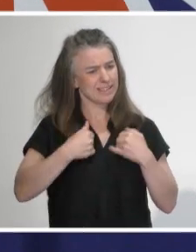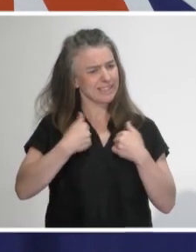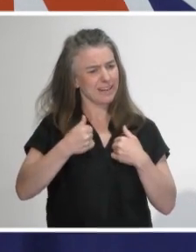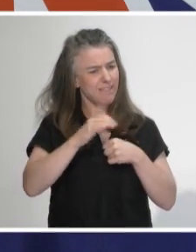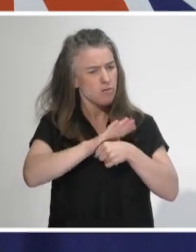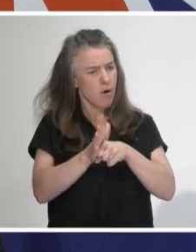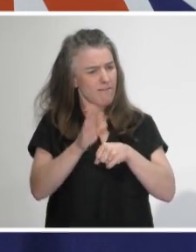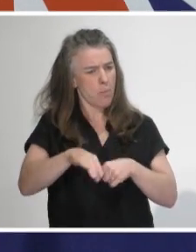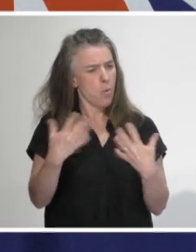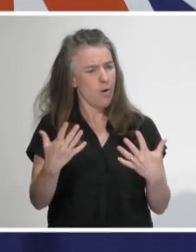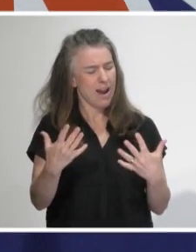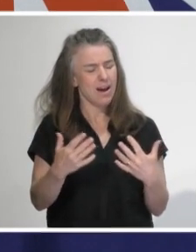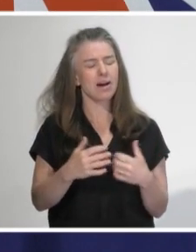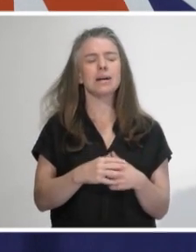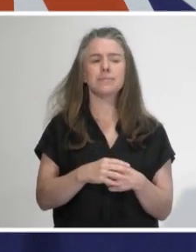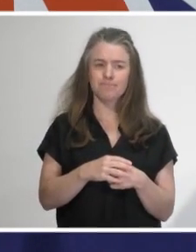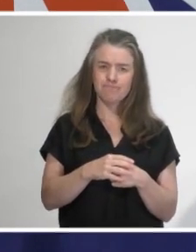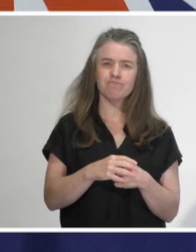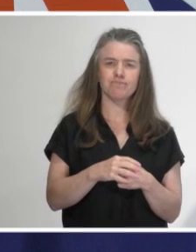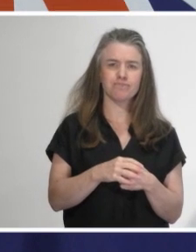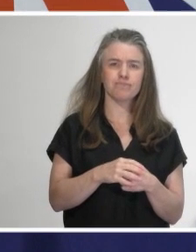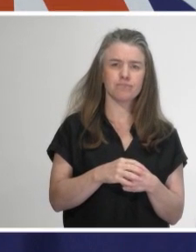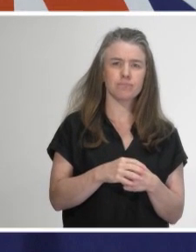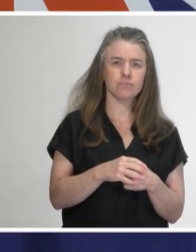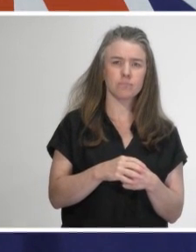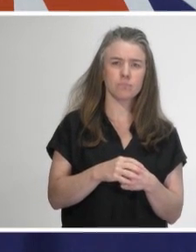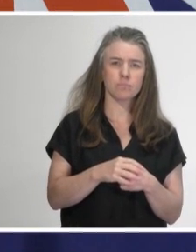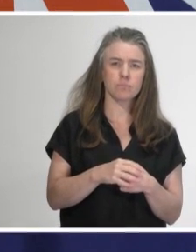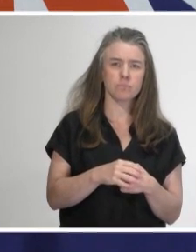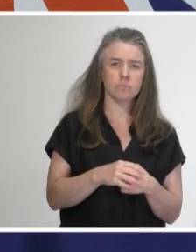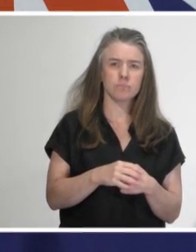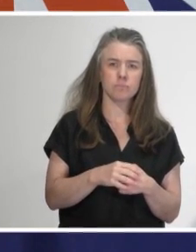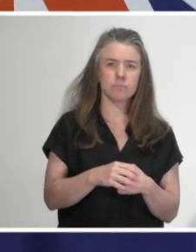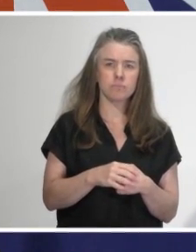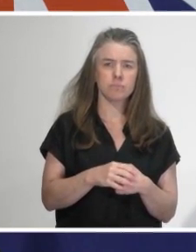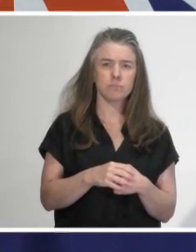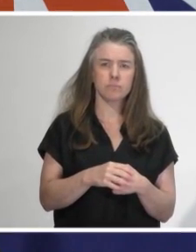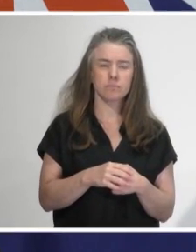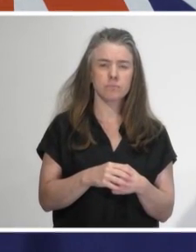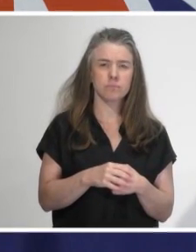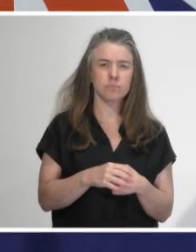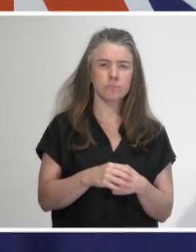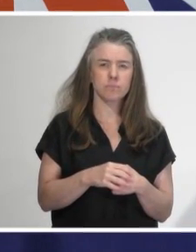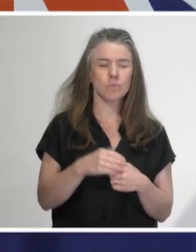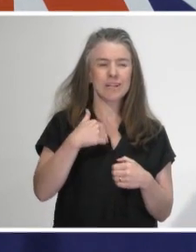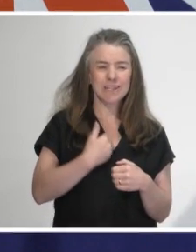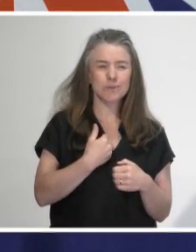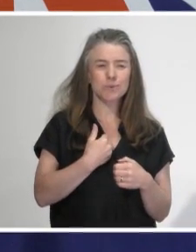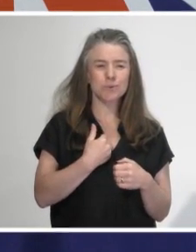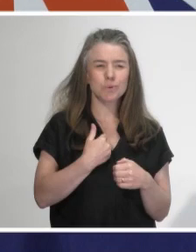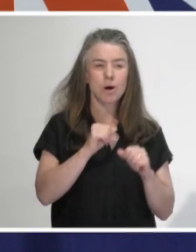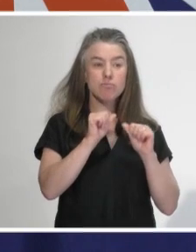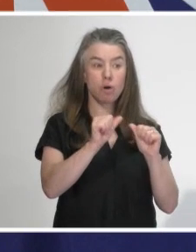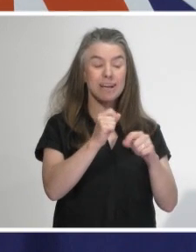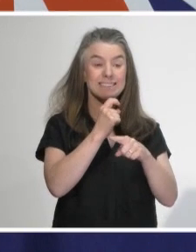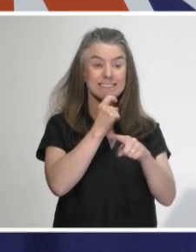So it's not just deficiencies in helping protect, what is important is helping protect staff and residents from